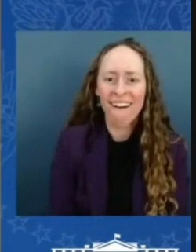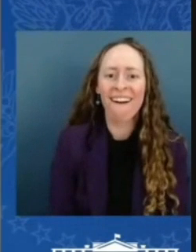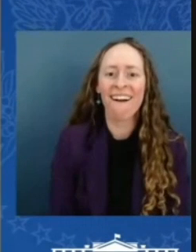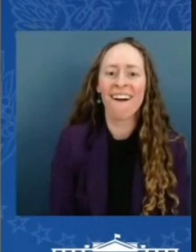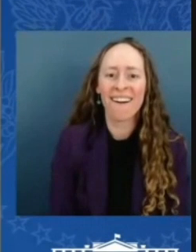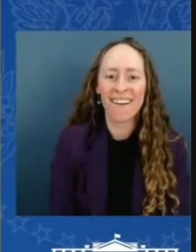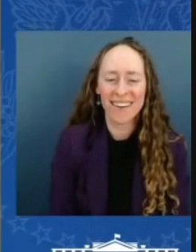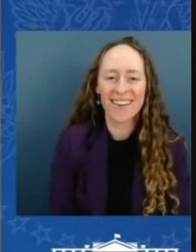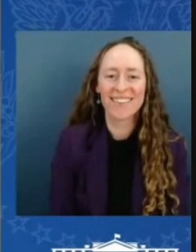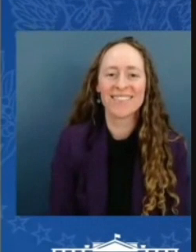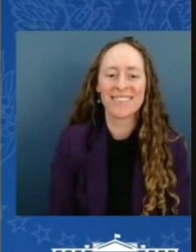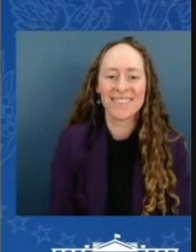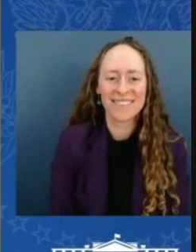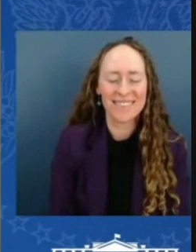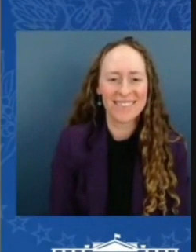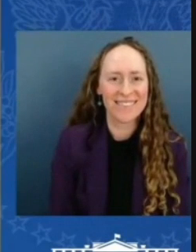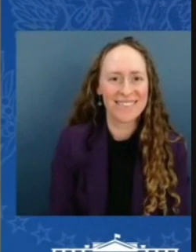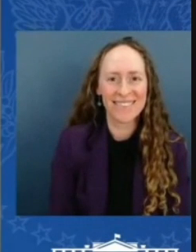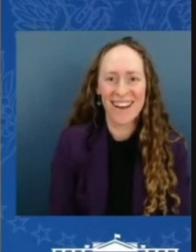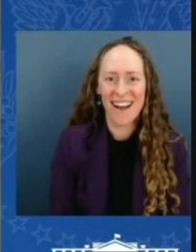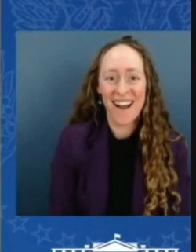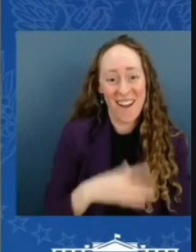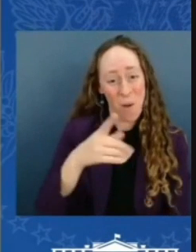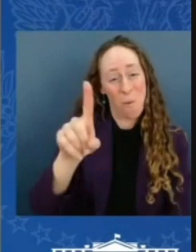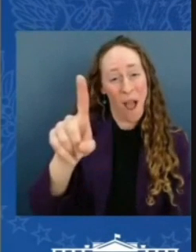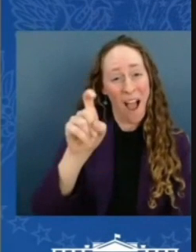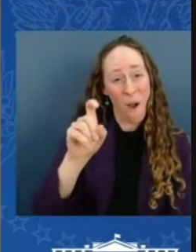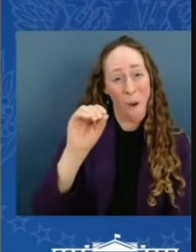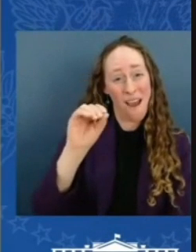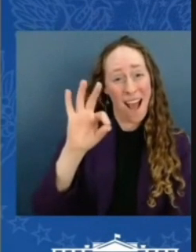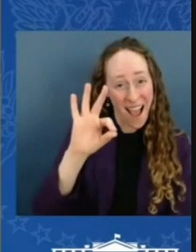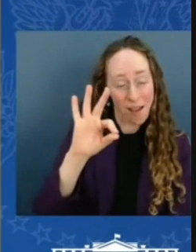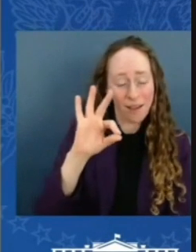With 109 to 3 record in that span.